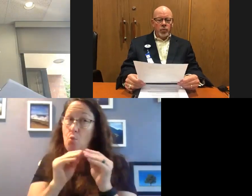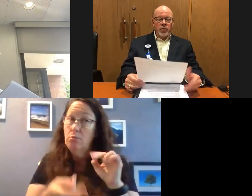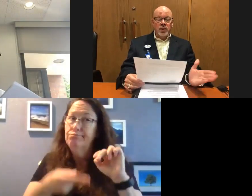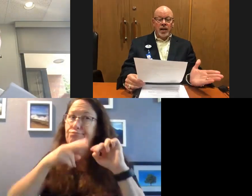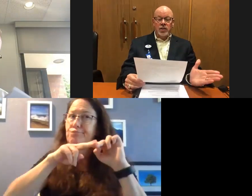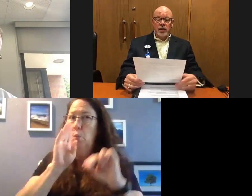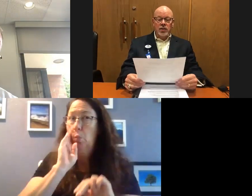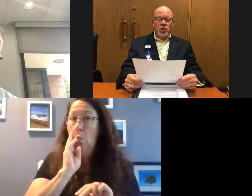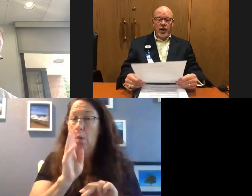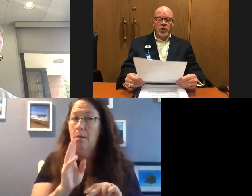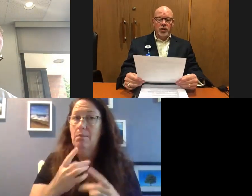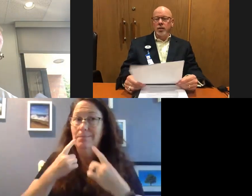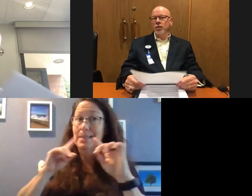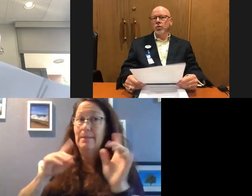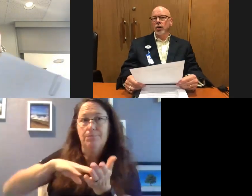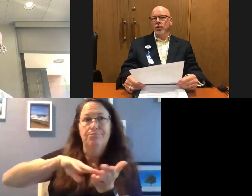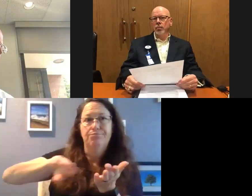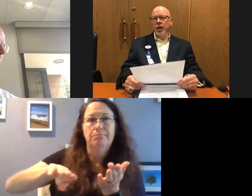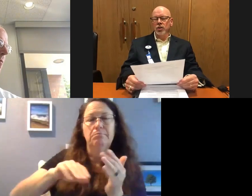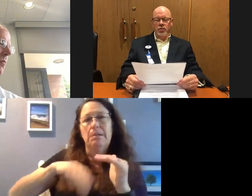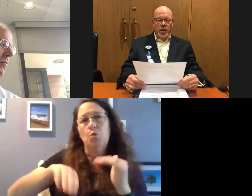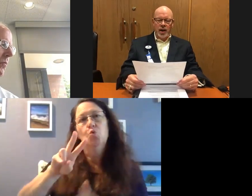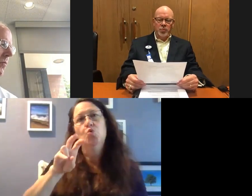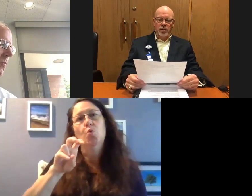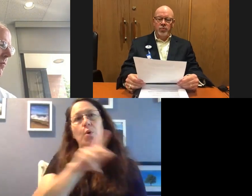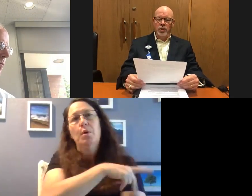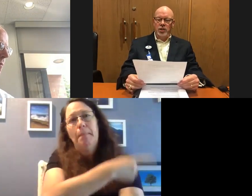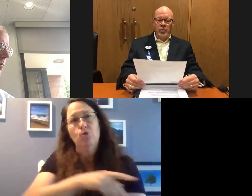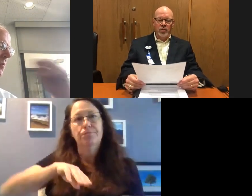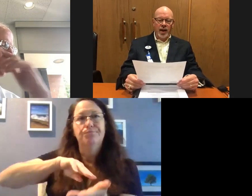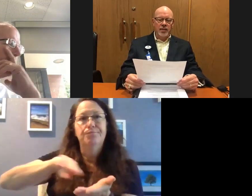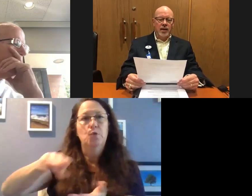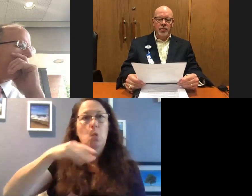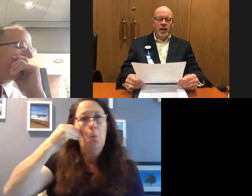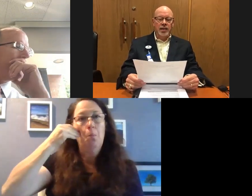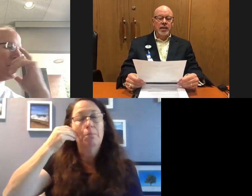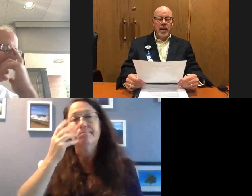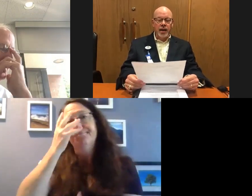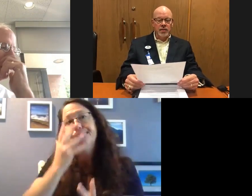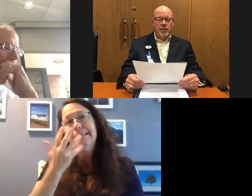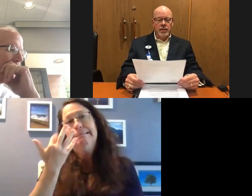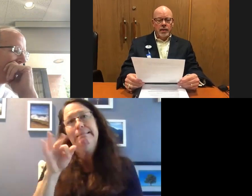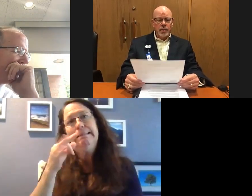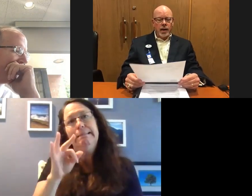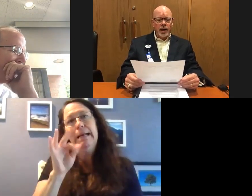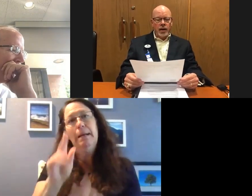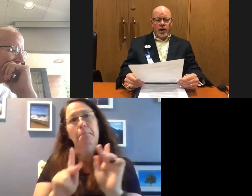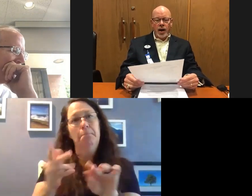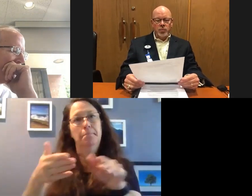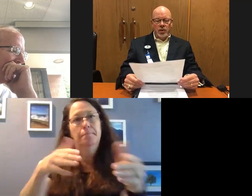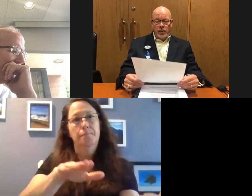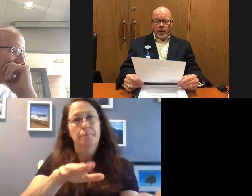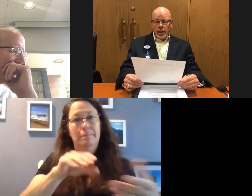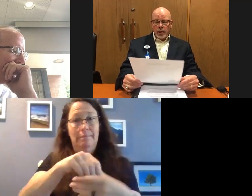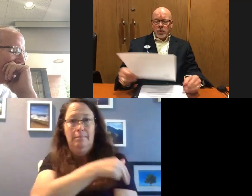We've successfully discharged just under 200 patients from the hospital. Unfortunately, we've had 19 deaths in our